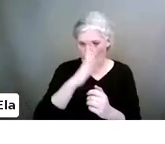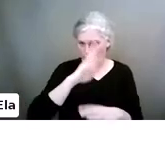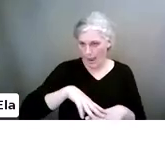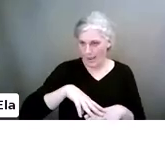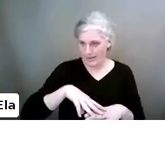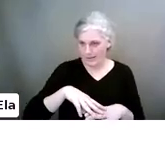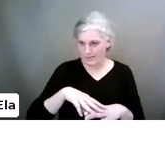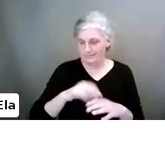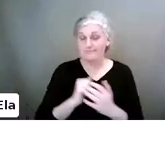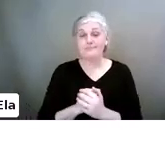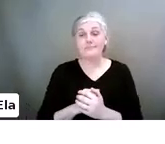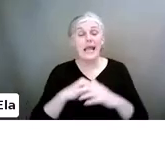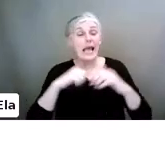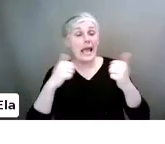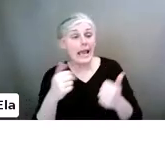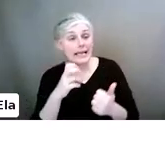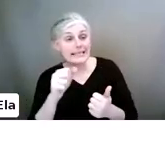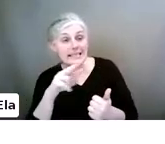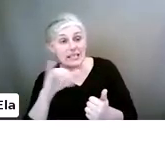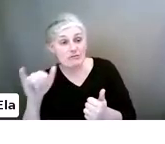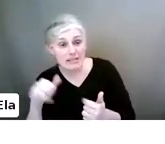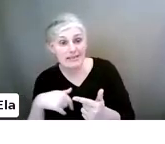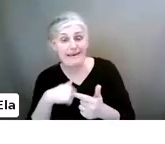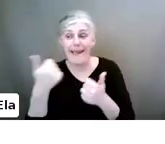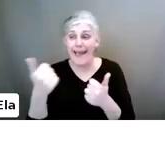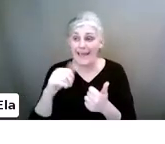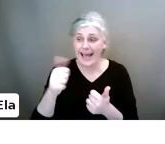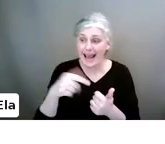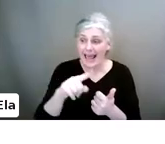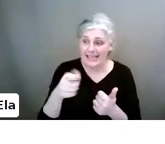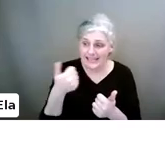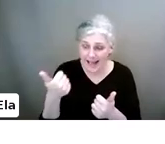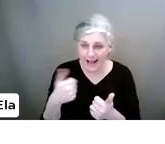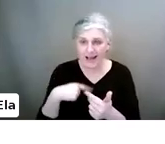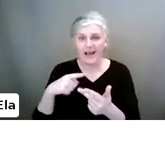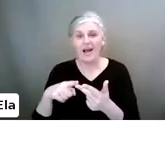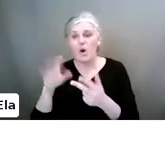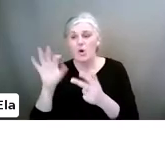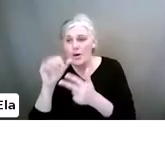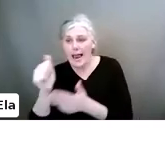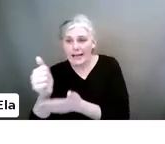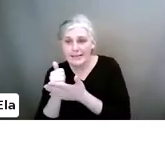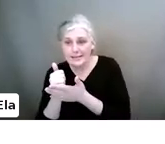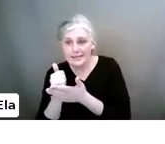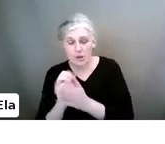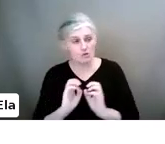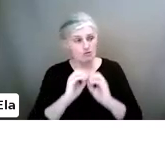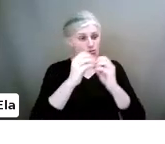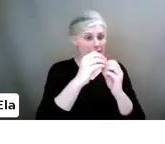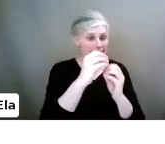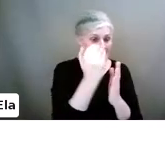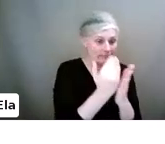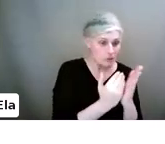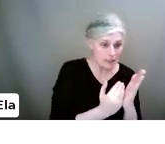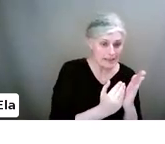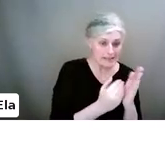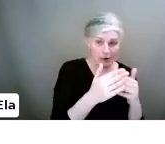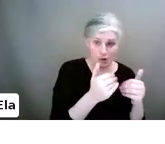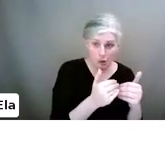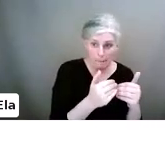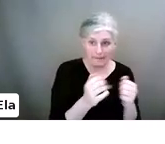Siri. Hey Alexa. Hey Google Assist. Create a shopping list. Add milk to the shopping list for me.